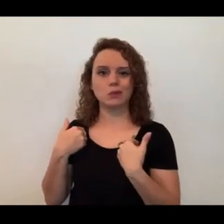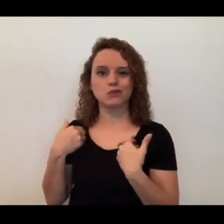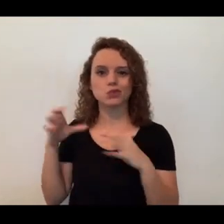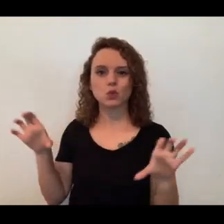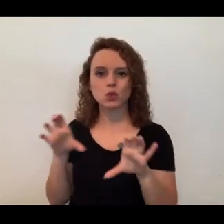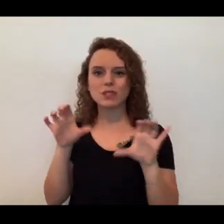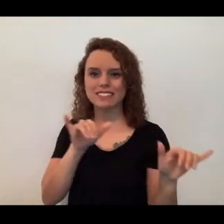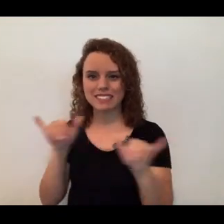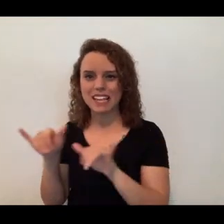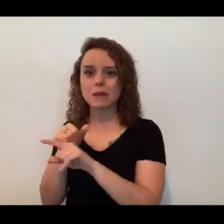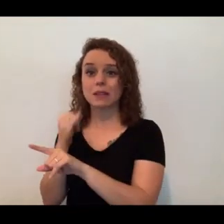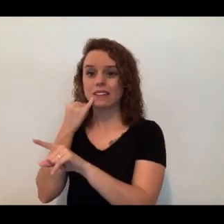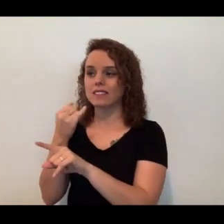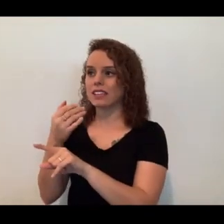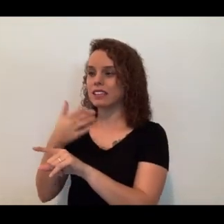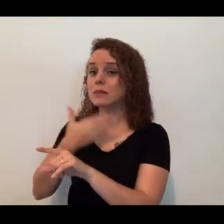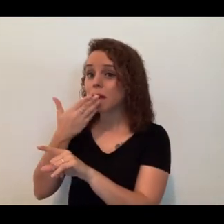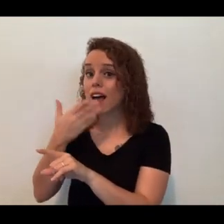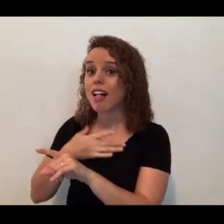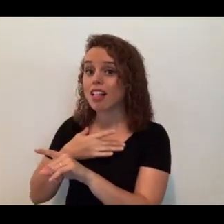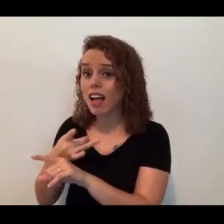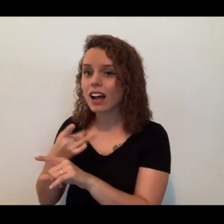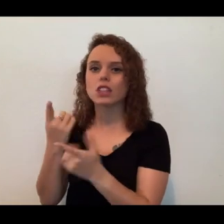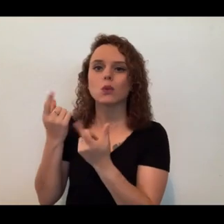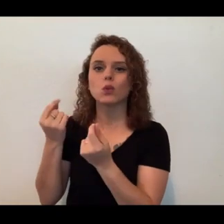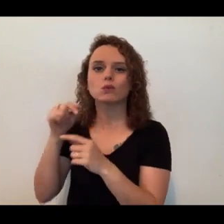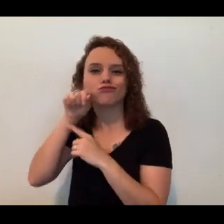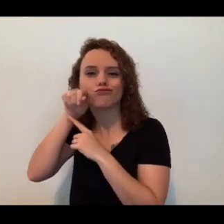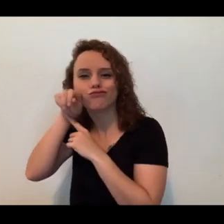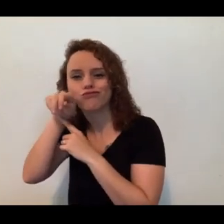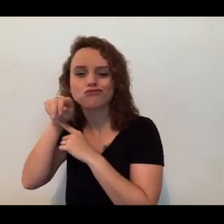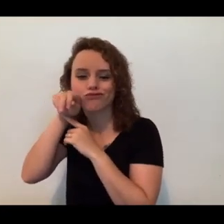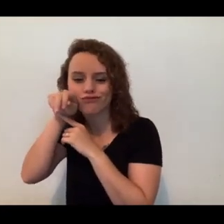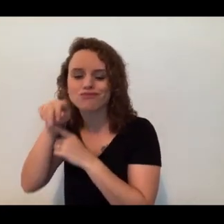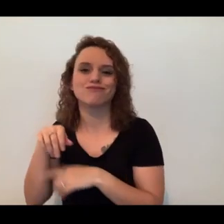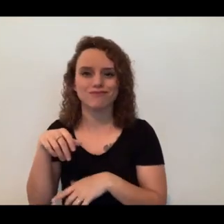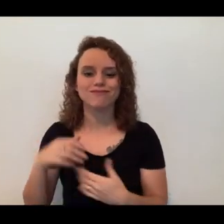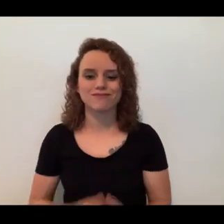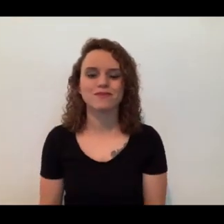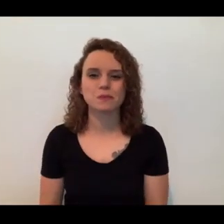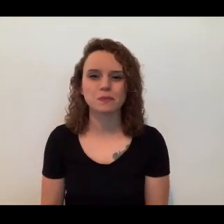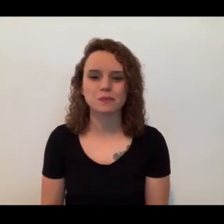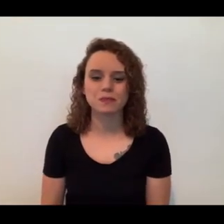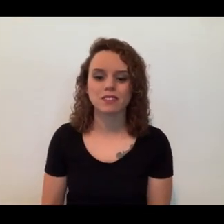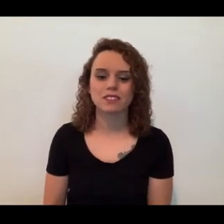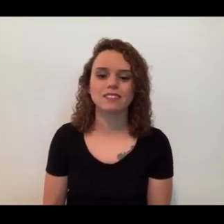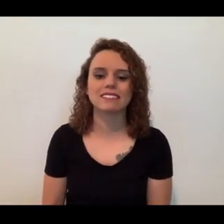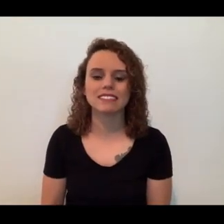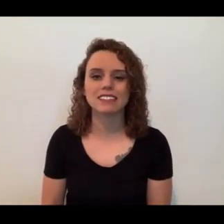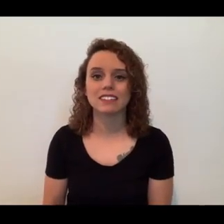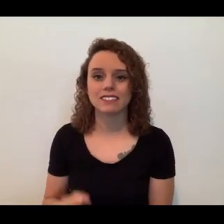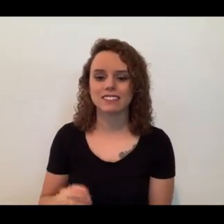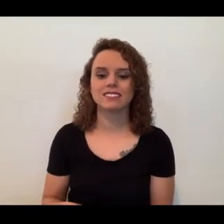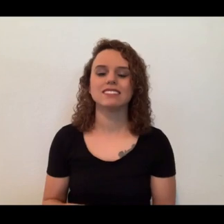they love to rot. But it looks like C.L. looked like she got called out. There's no one can do anything.